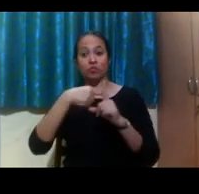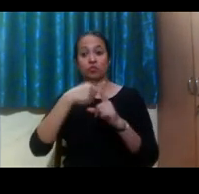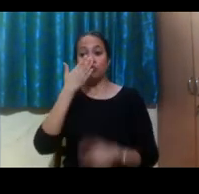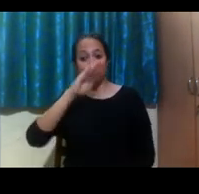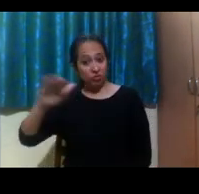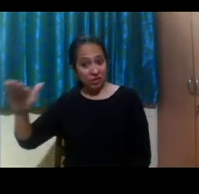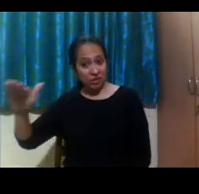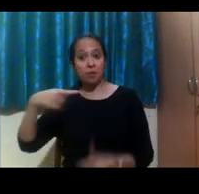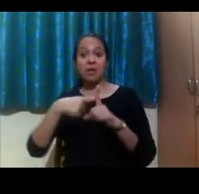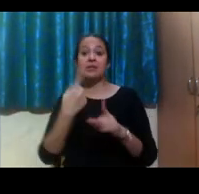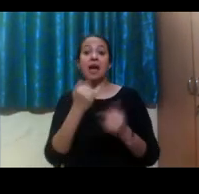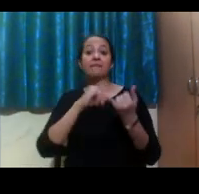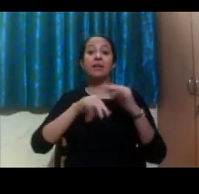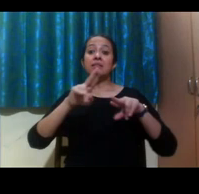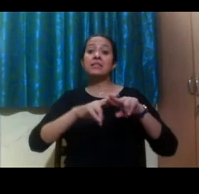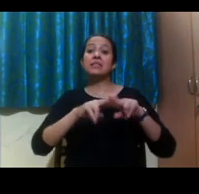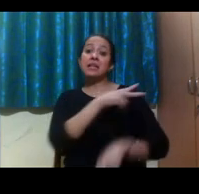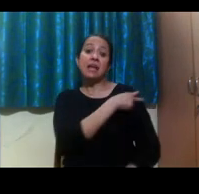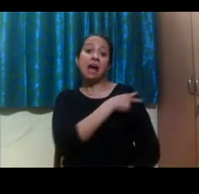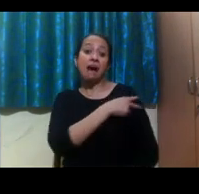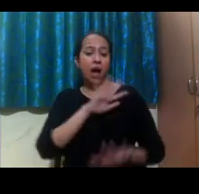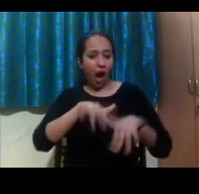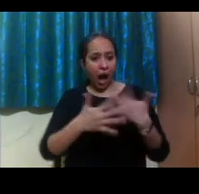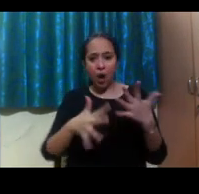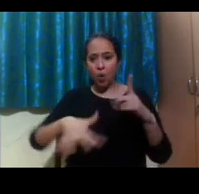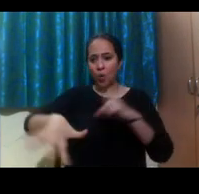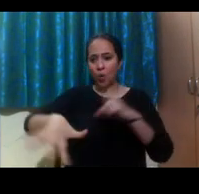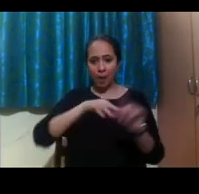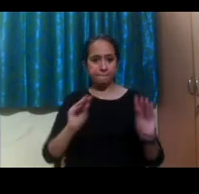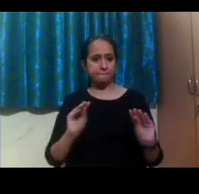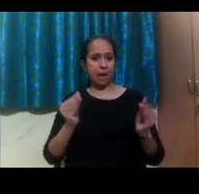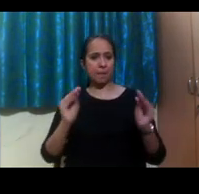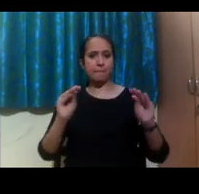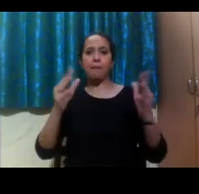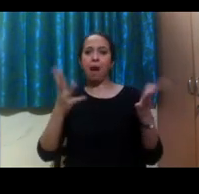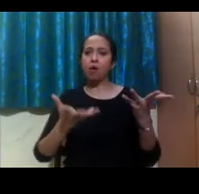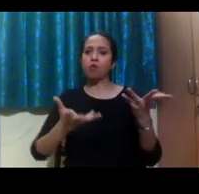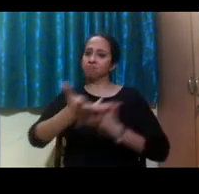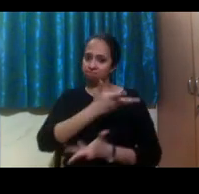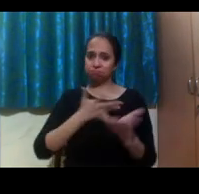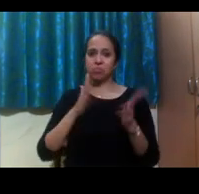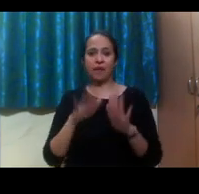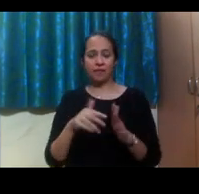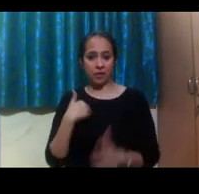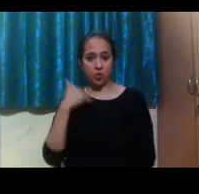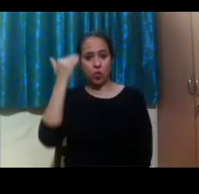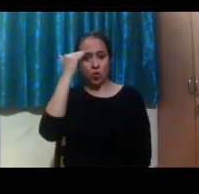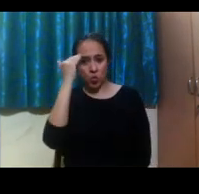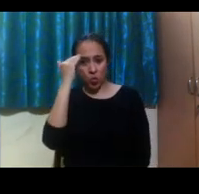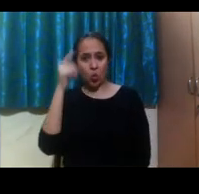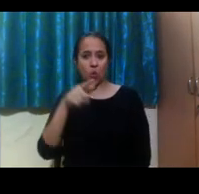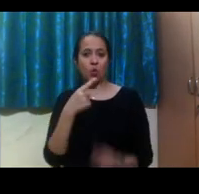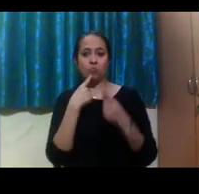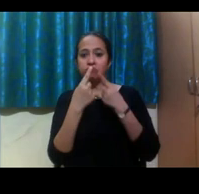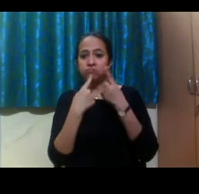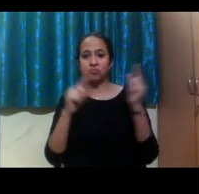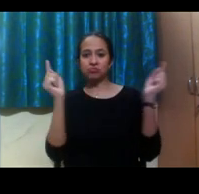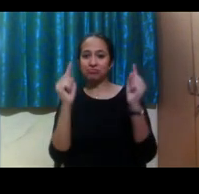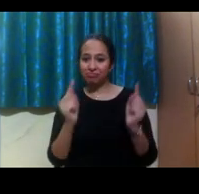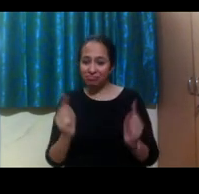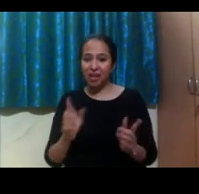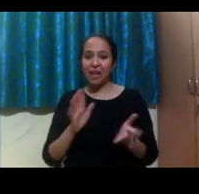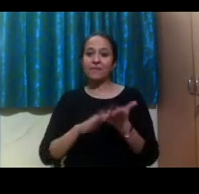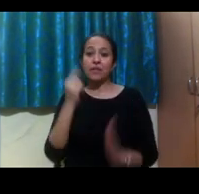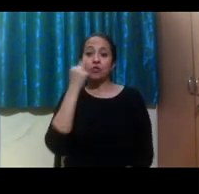staff on how we can create a more inclusive campus for people with disabilities. I know here at Missouri State, least, but many universities and